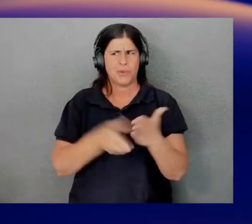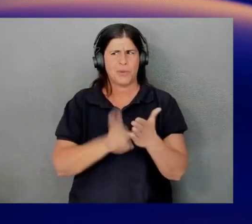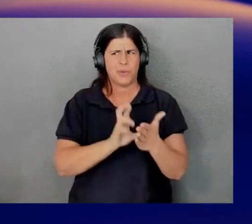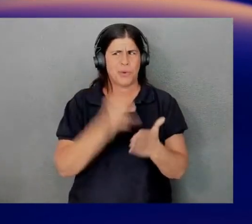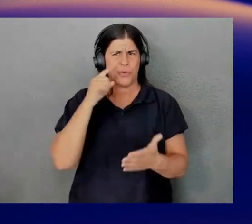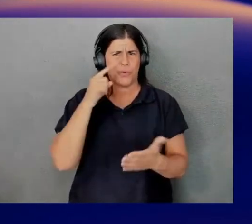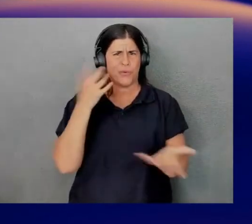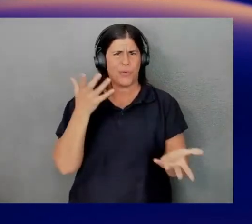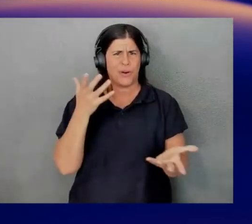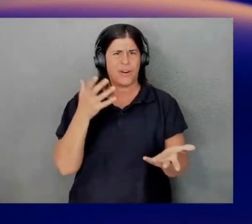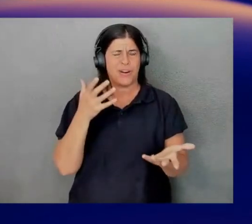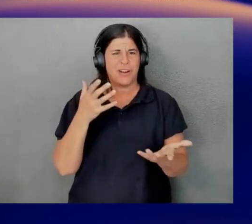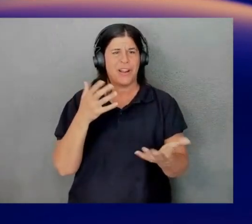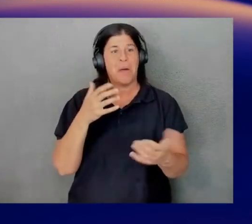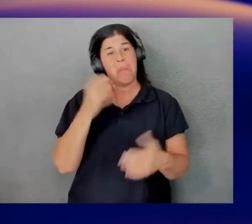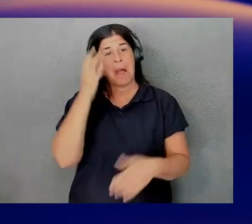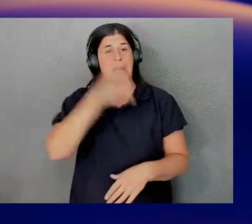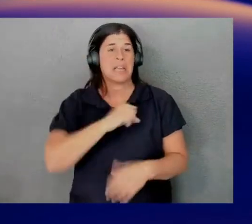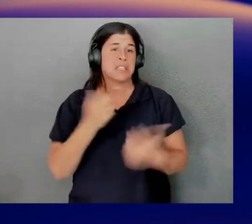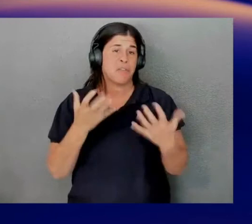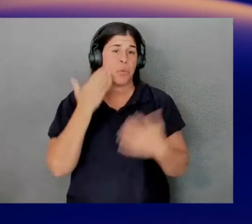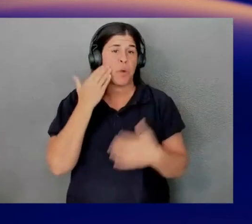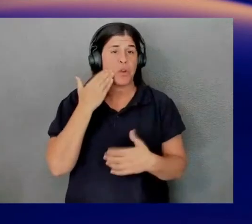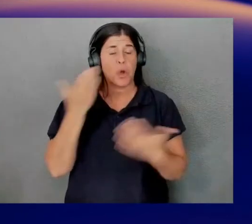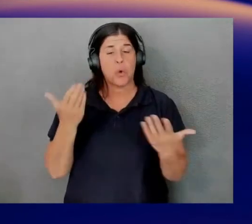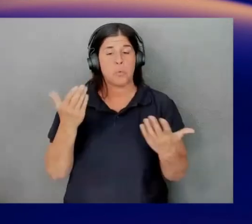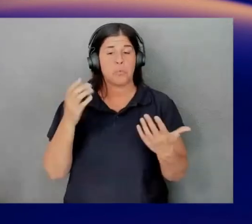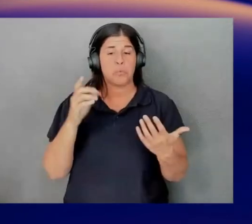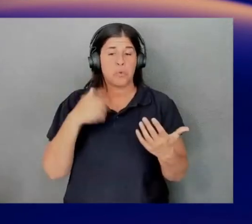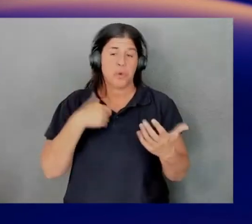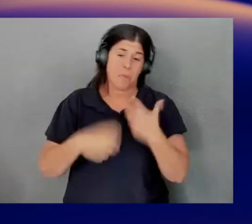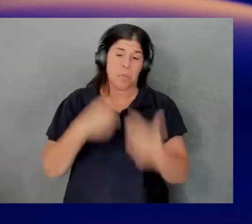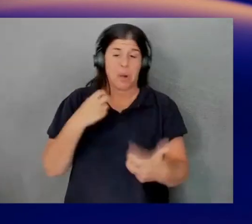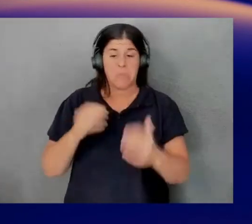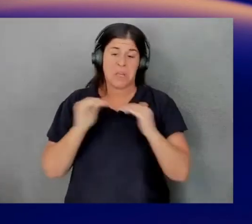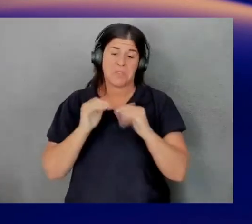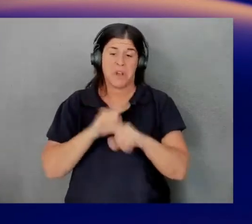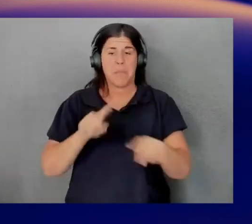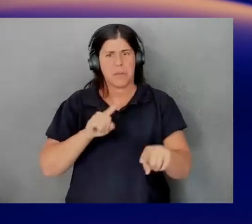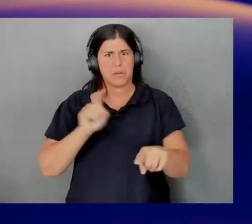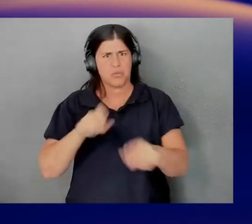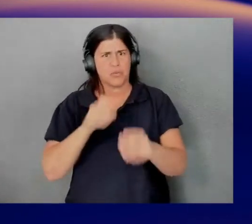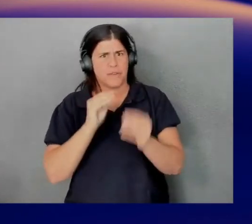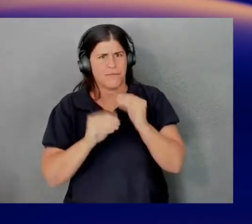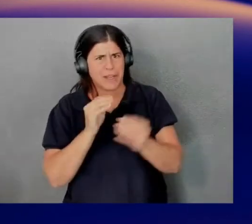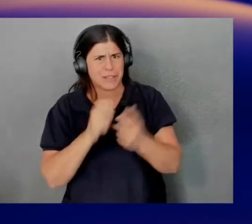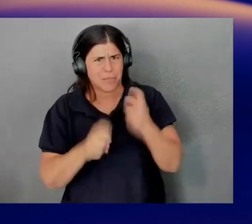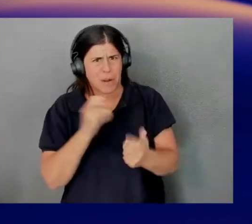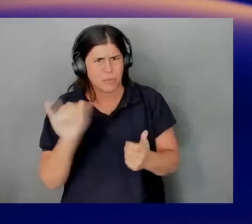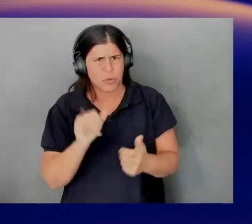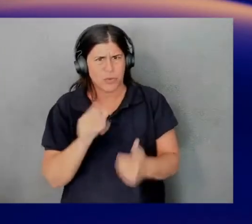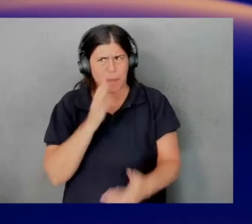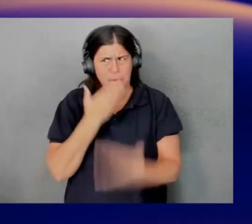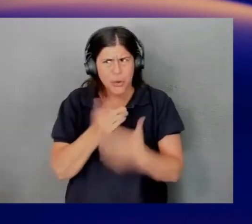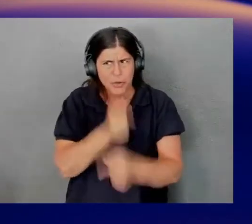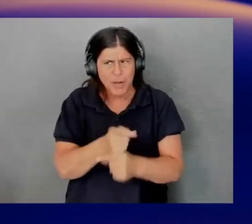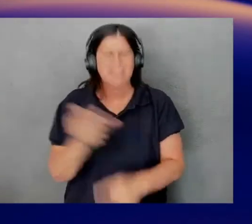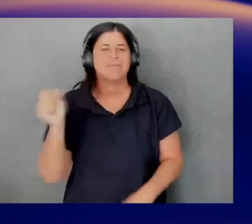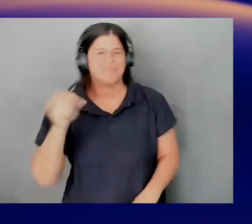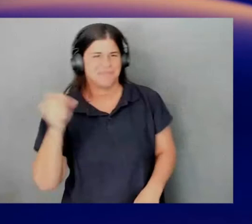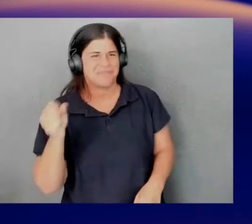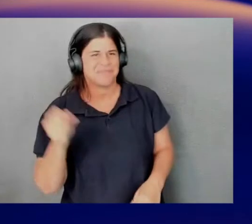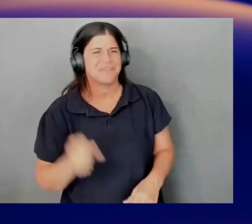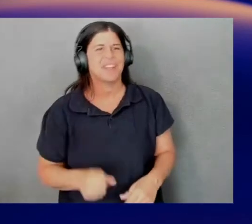Exactly. suppose if you want to know that you have a problem, that's fair enough. But it would good to address the would good to fix the problem. It would be good. Yeah. Exactly. And we'll